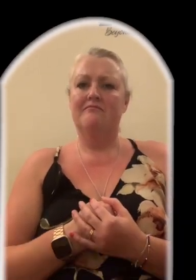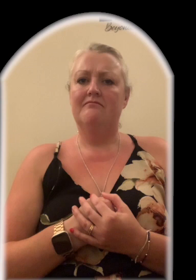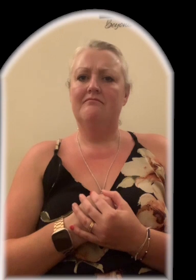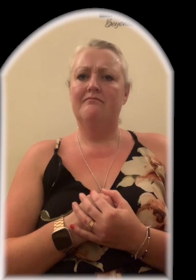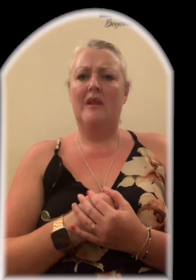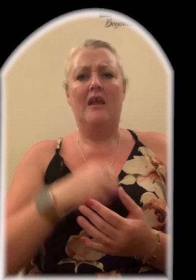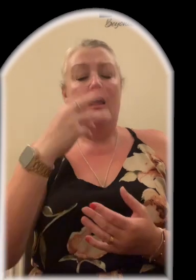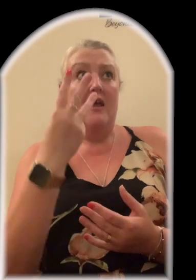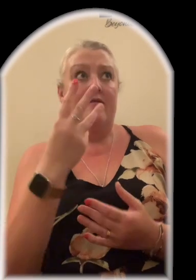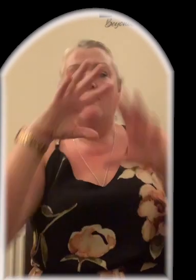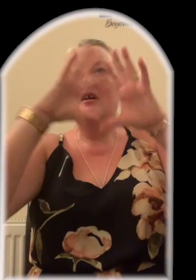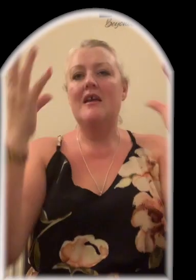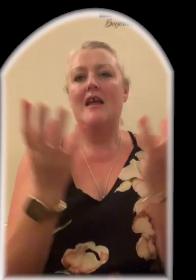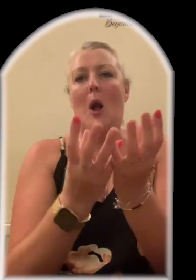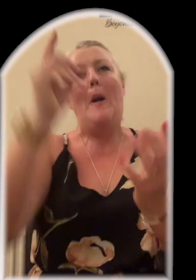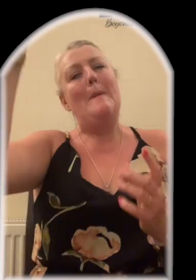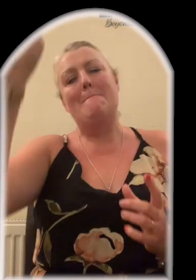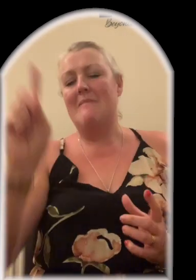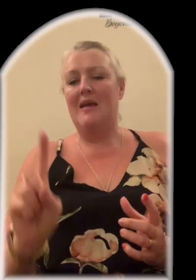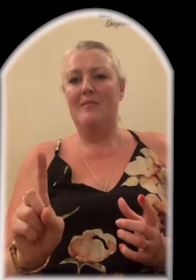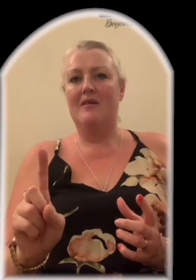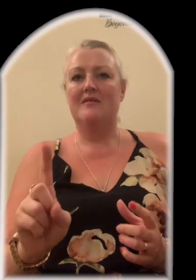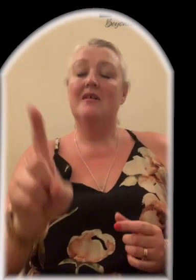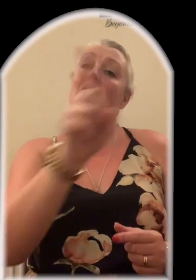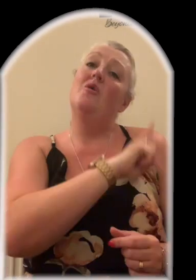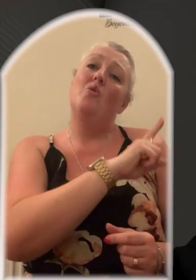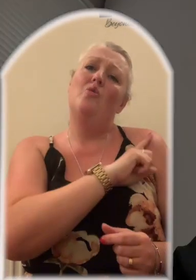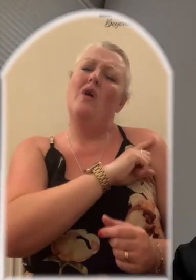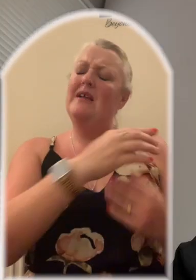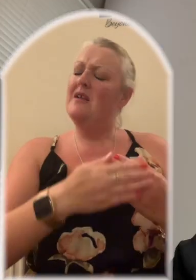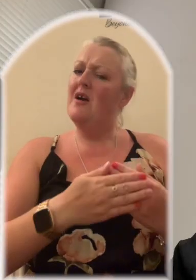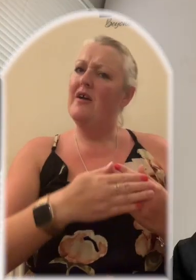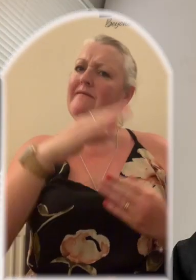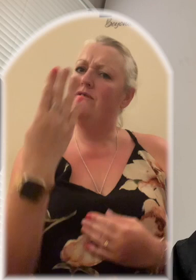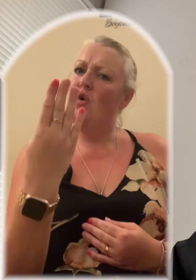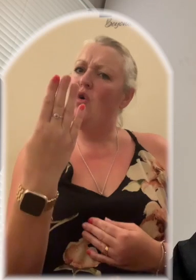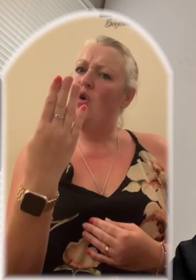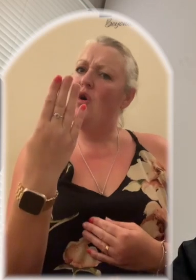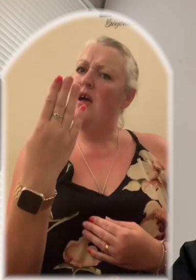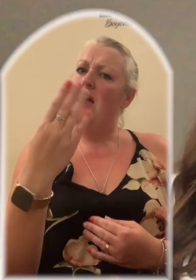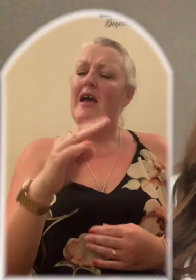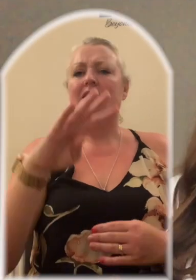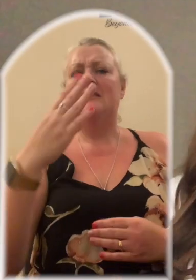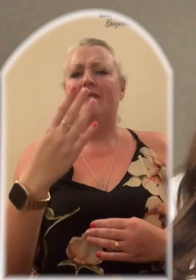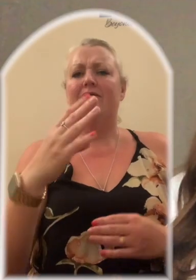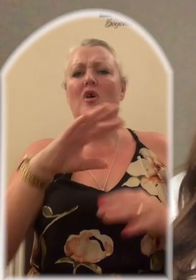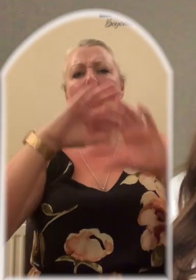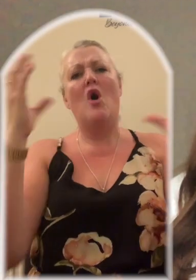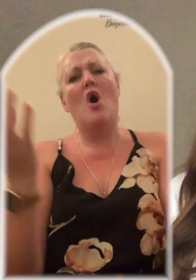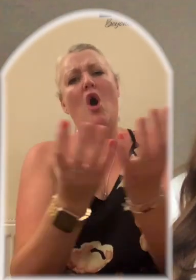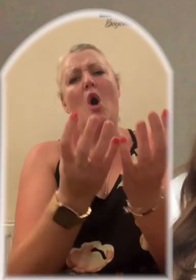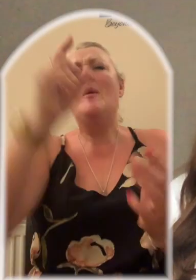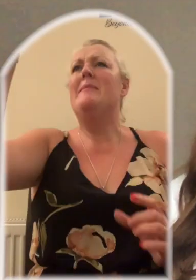And if three holy people Why not all? And if